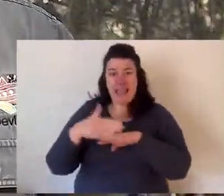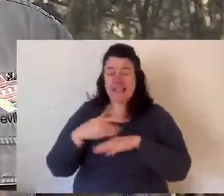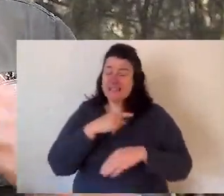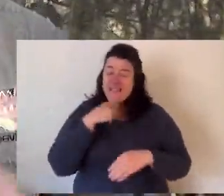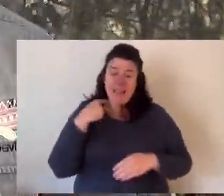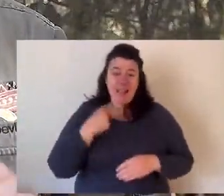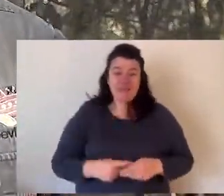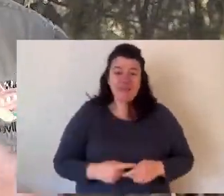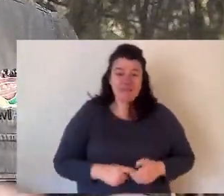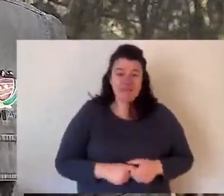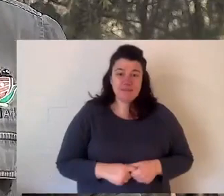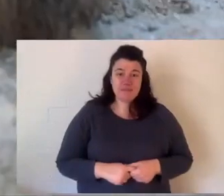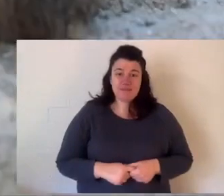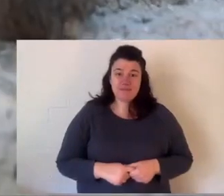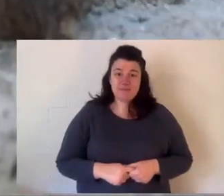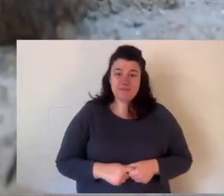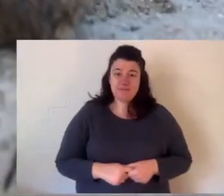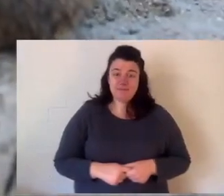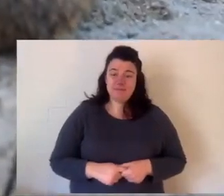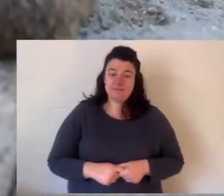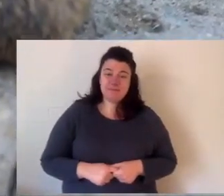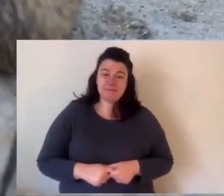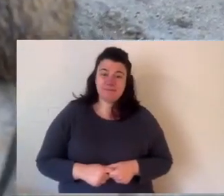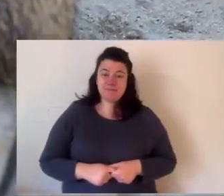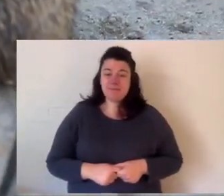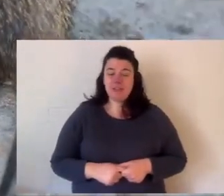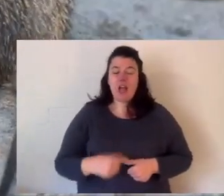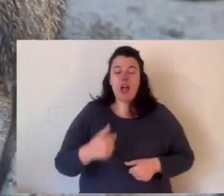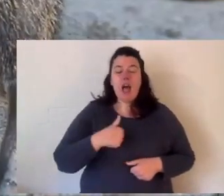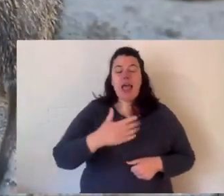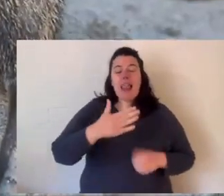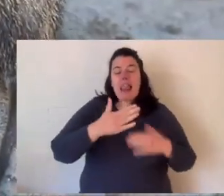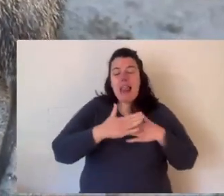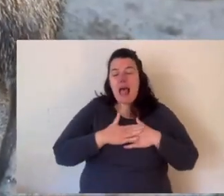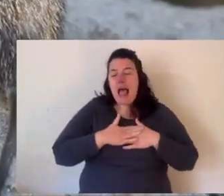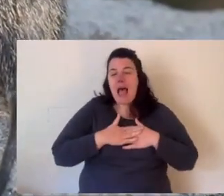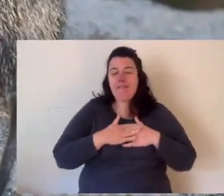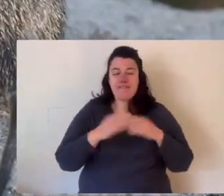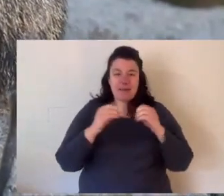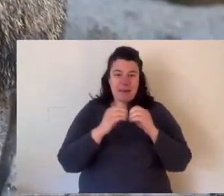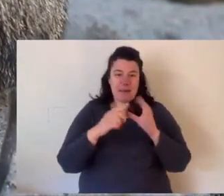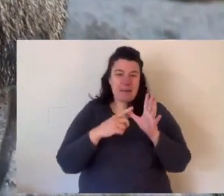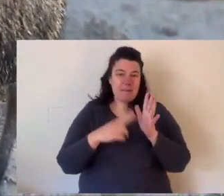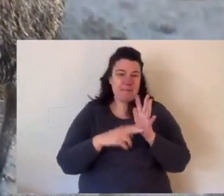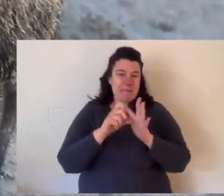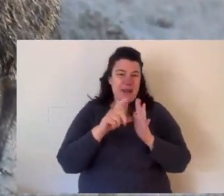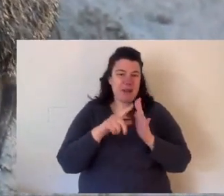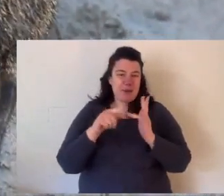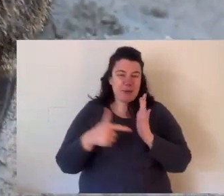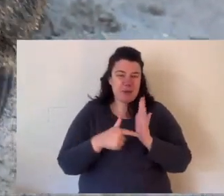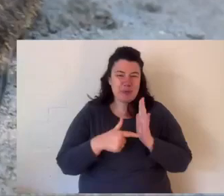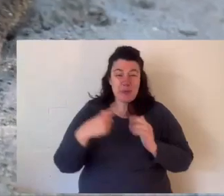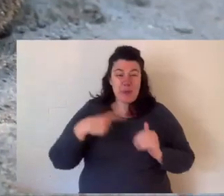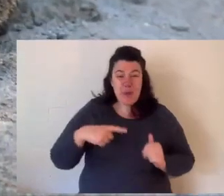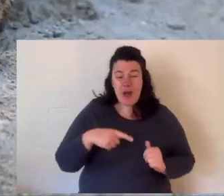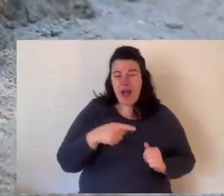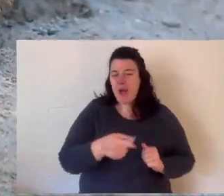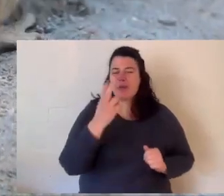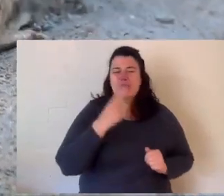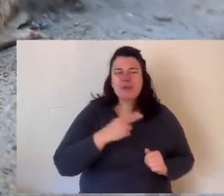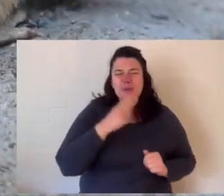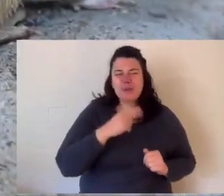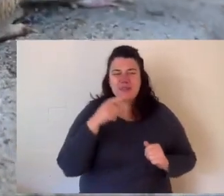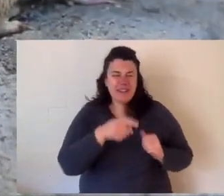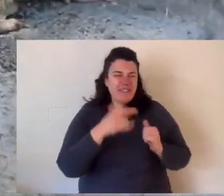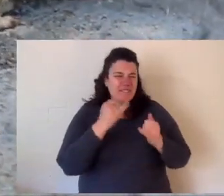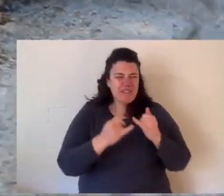the feral cat are their major threat. Now let's take a look at bandicoots. I love them because they are quirky.